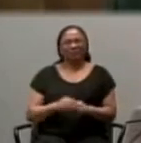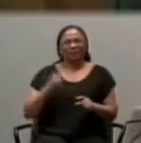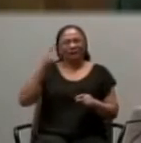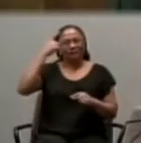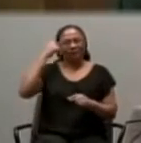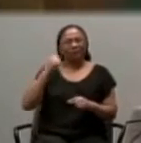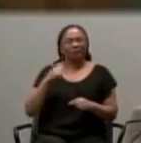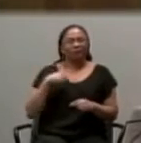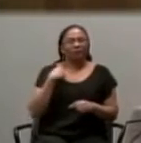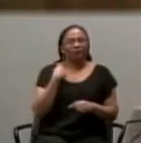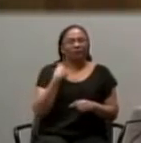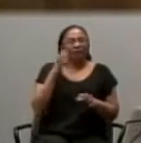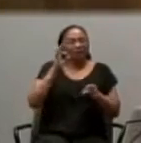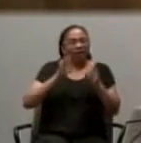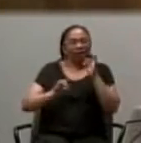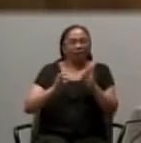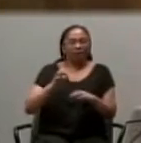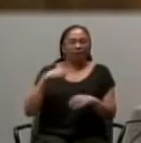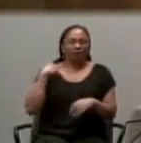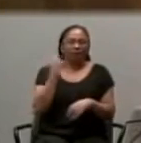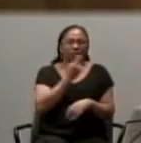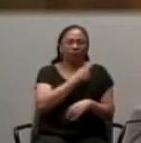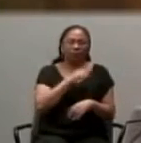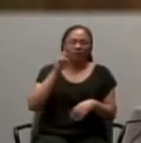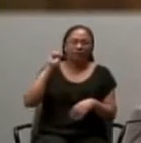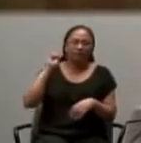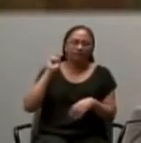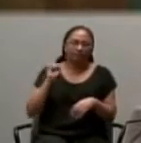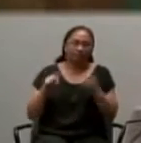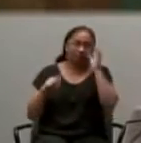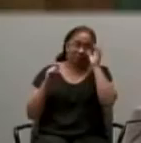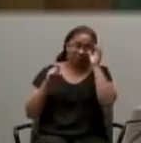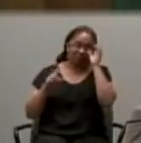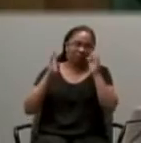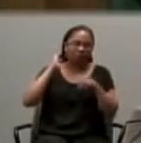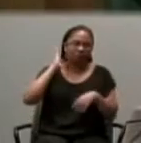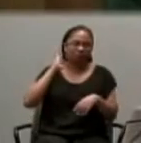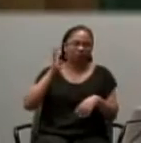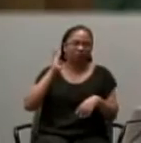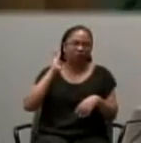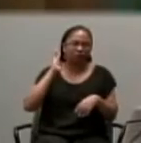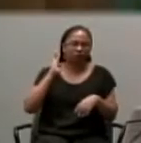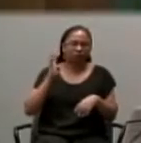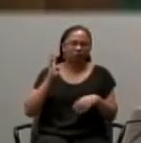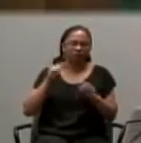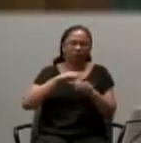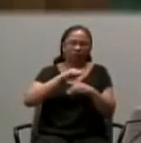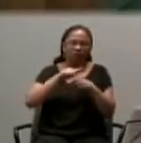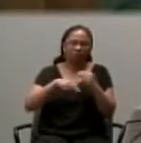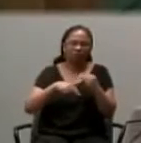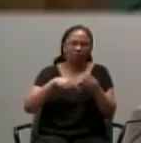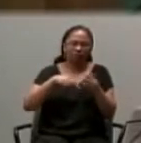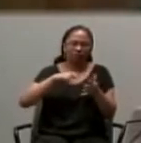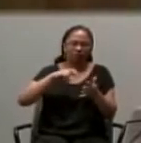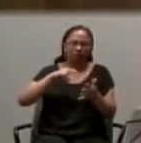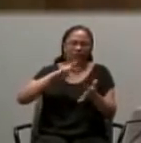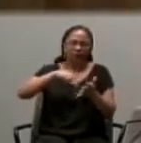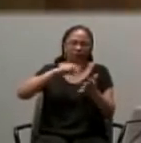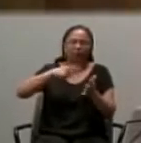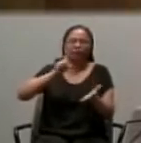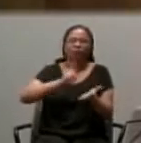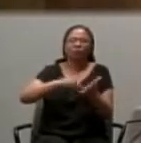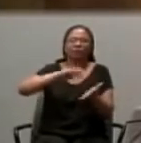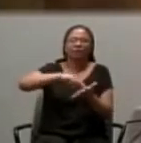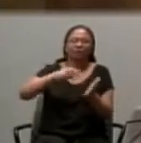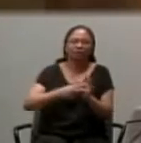fact, if we were to properly and genuinely and sincerely plunge the depths of the meaning of these readings